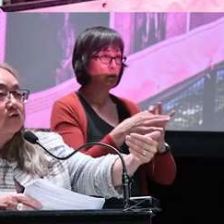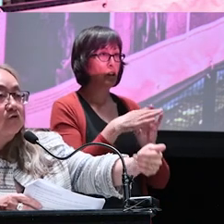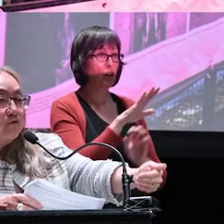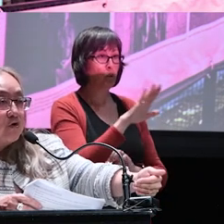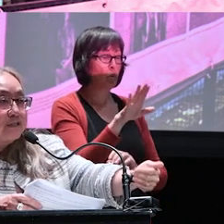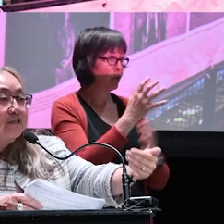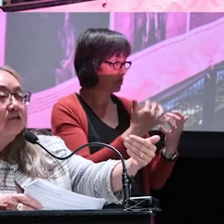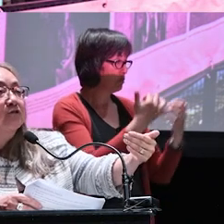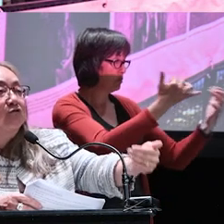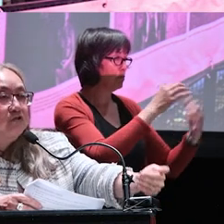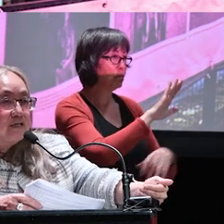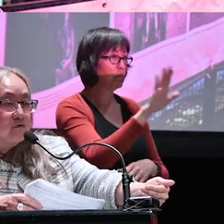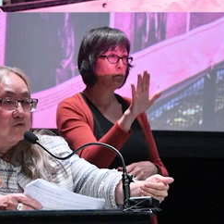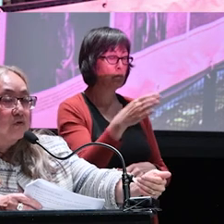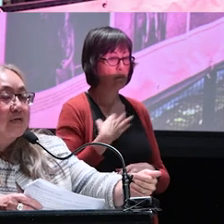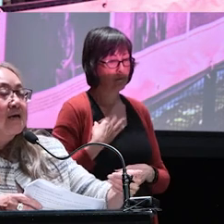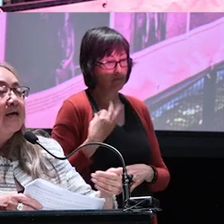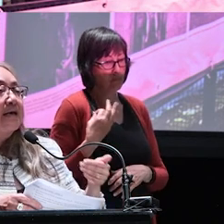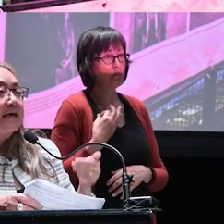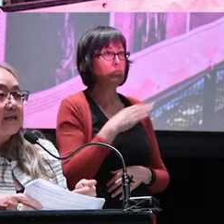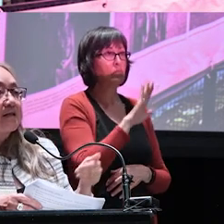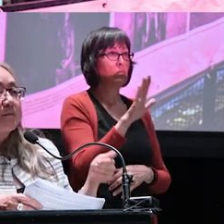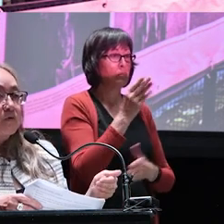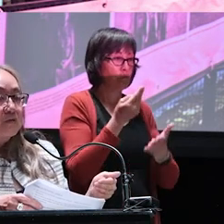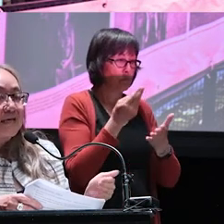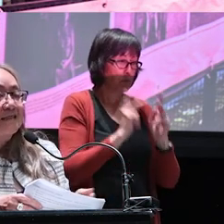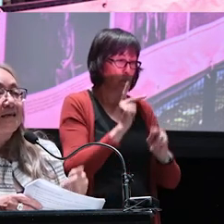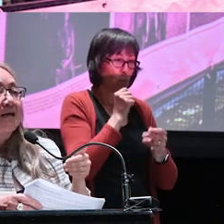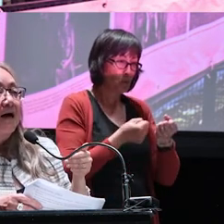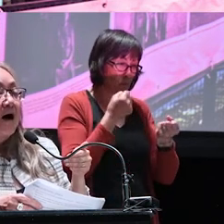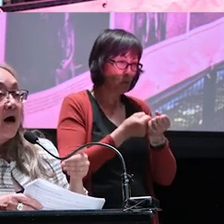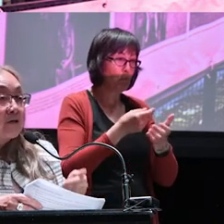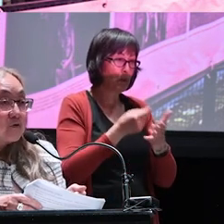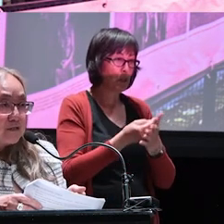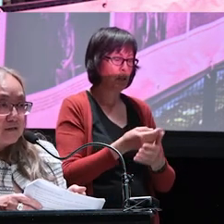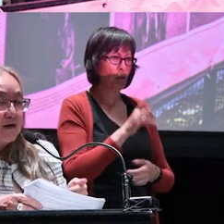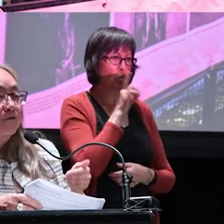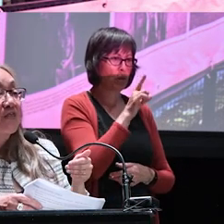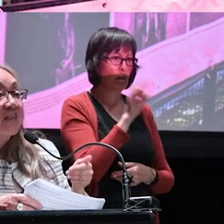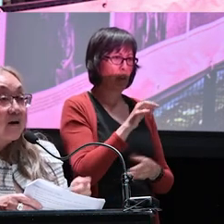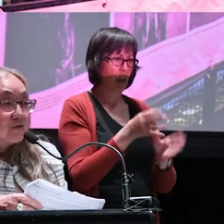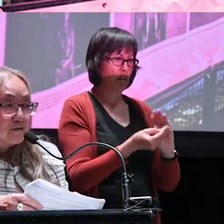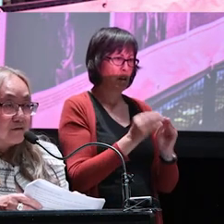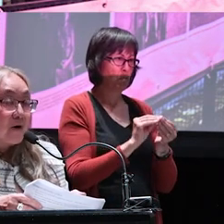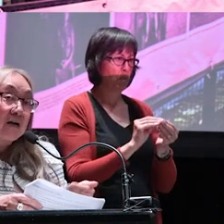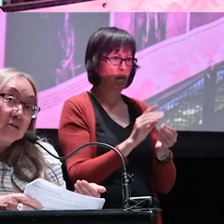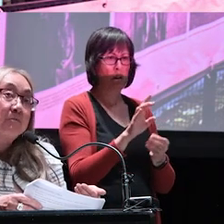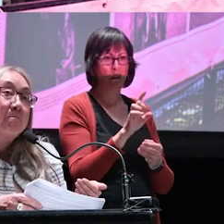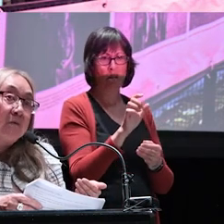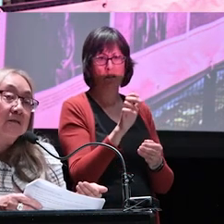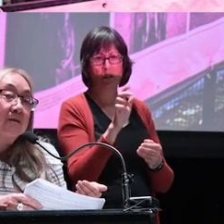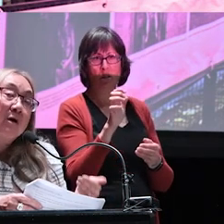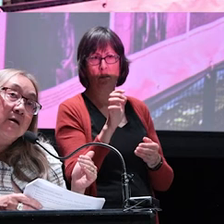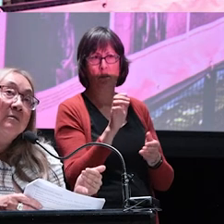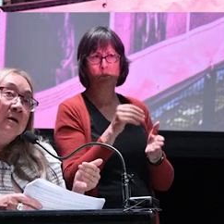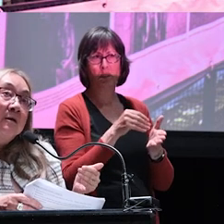donors, your volunteers, your stakeholders, it numbers in the hundreds of thousands, well actually it would be